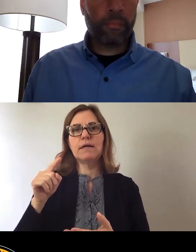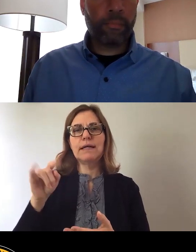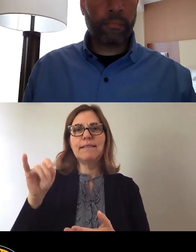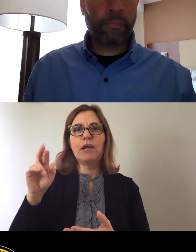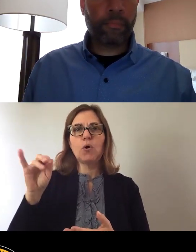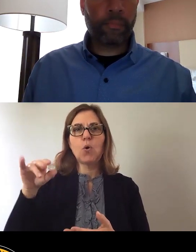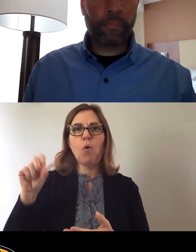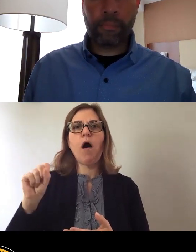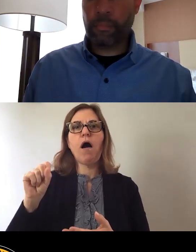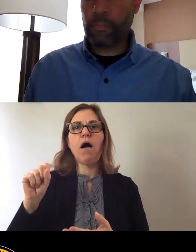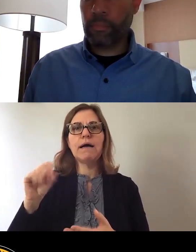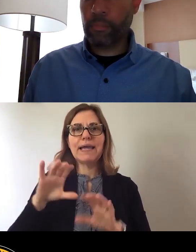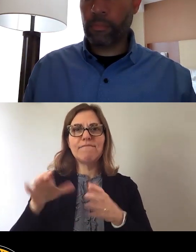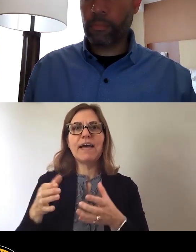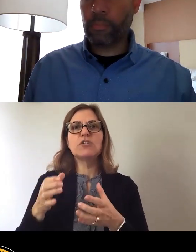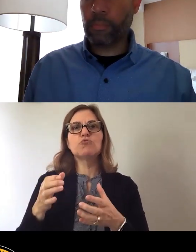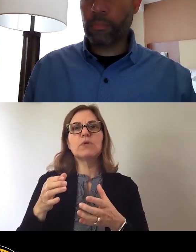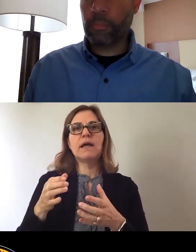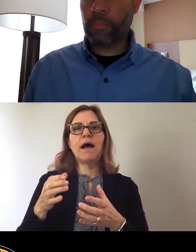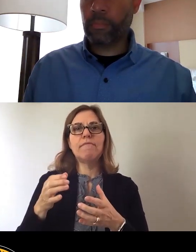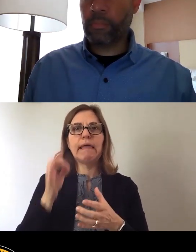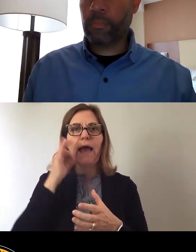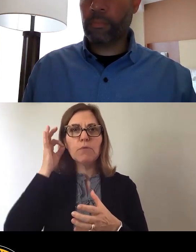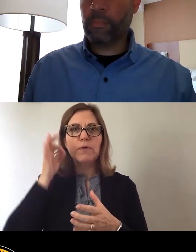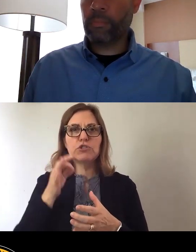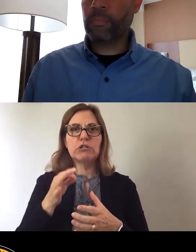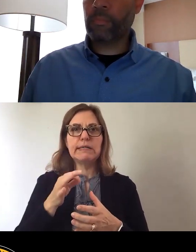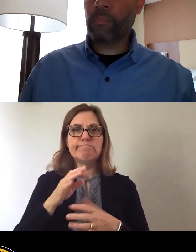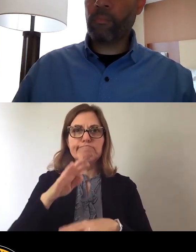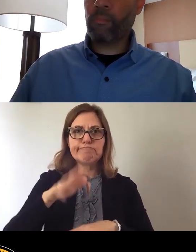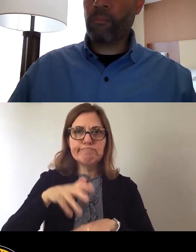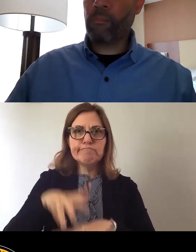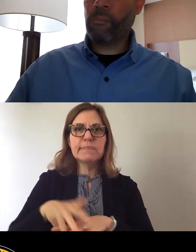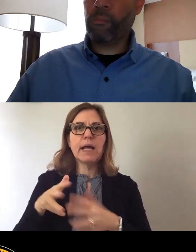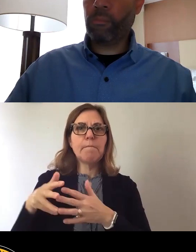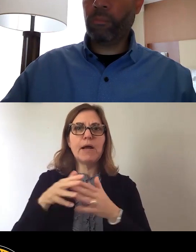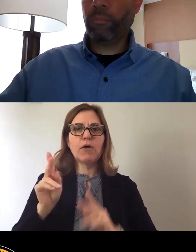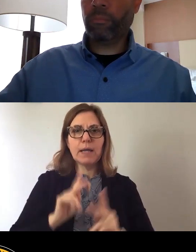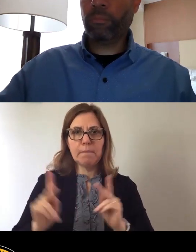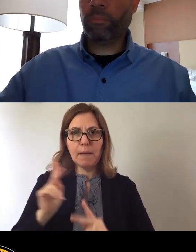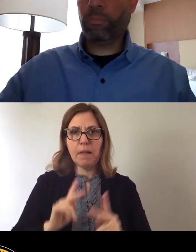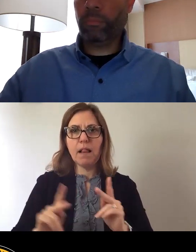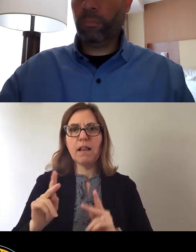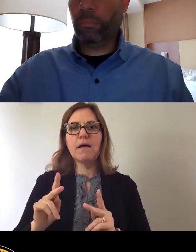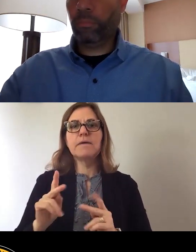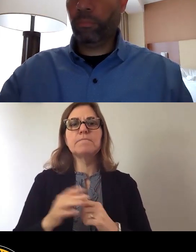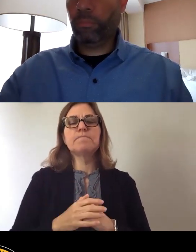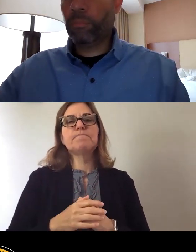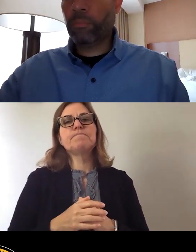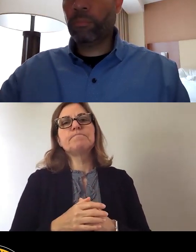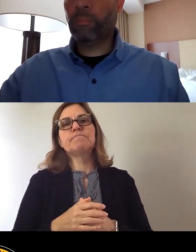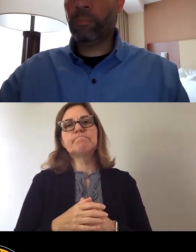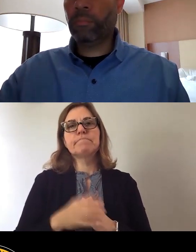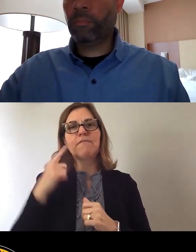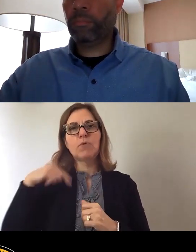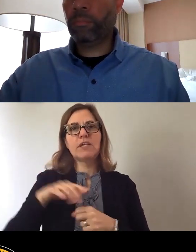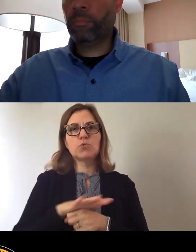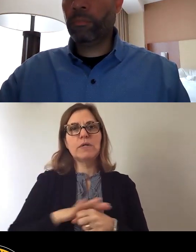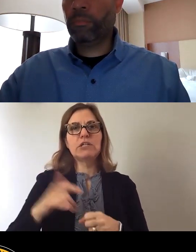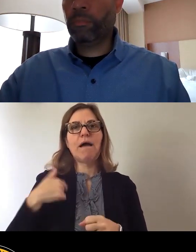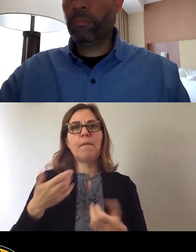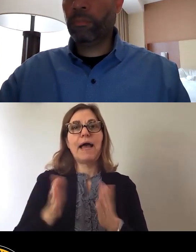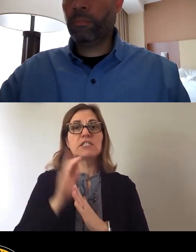I am the voice of the indigenous people here in this region. I am calling for city council